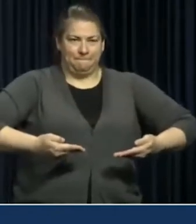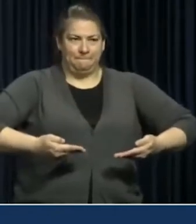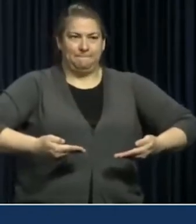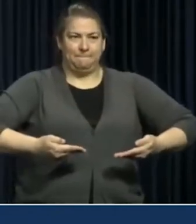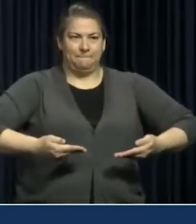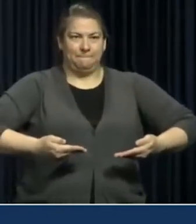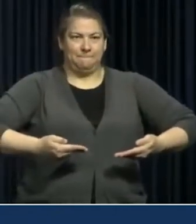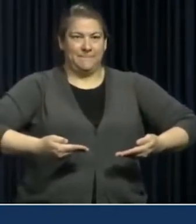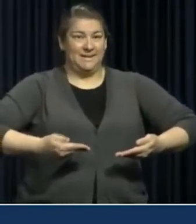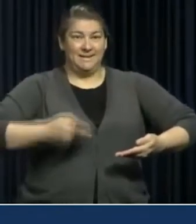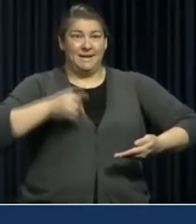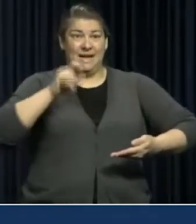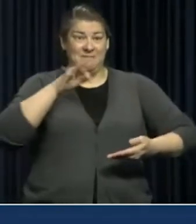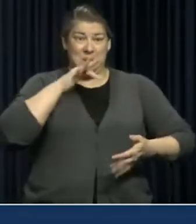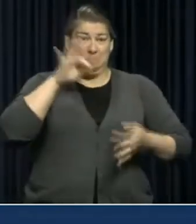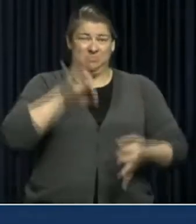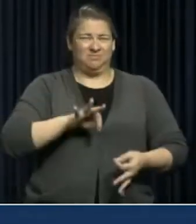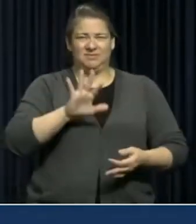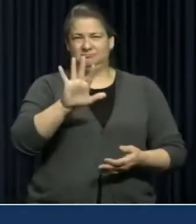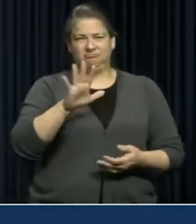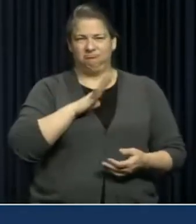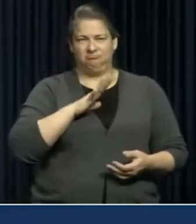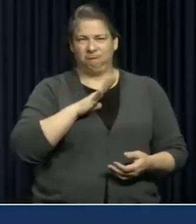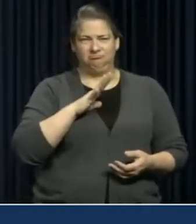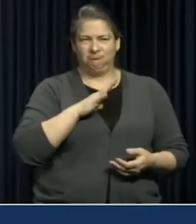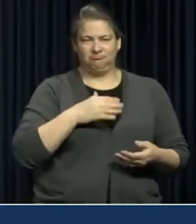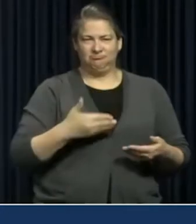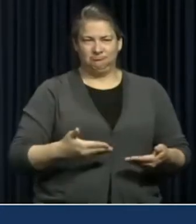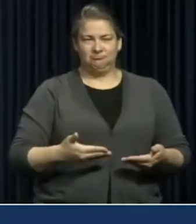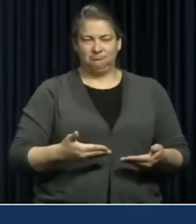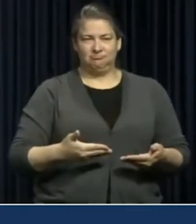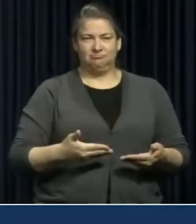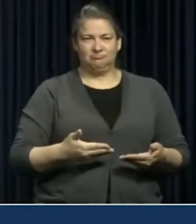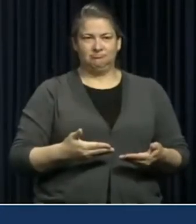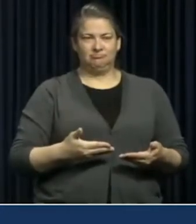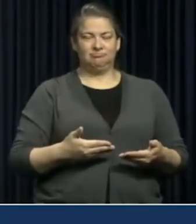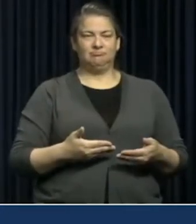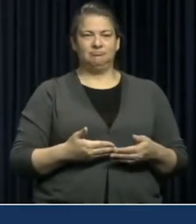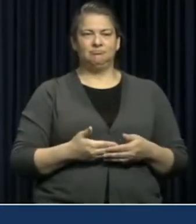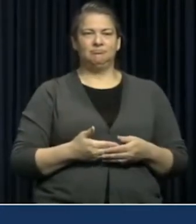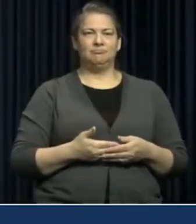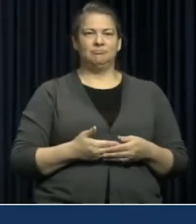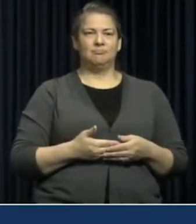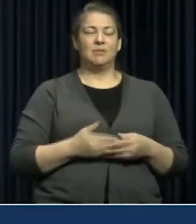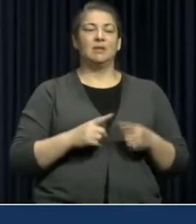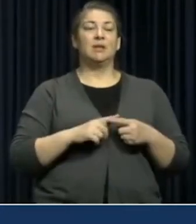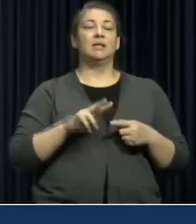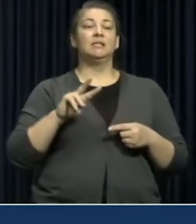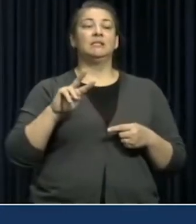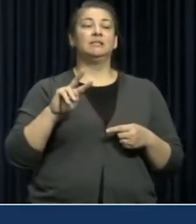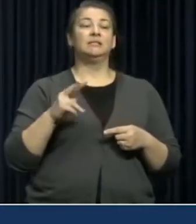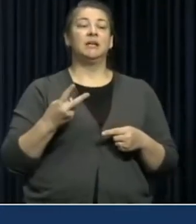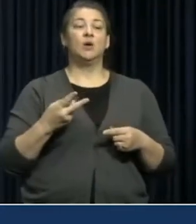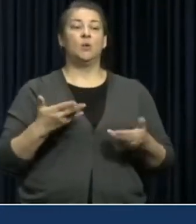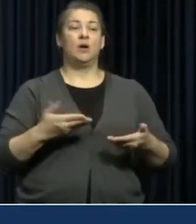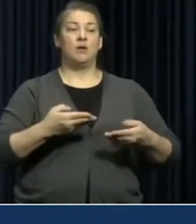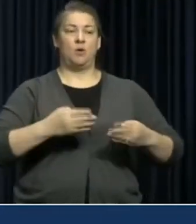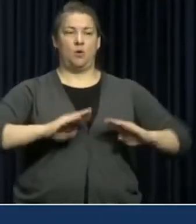It doesn't come out perfect, but that's okay. Get that. Then make your second fold